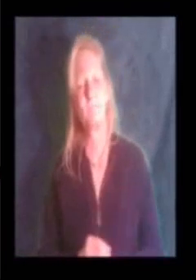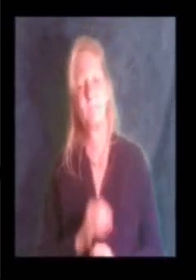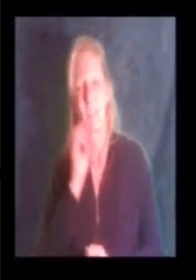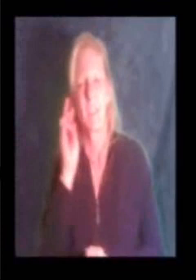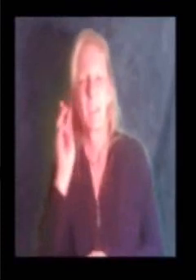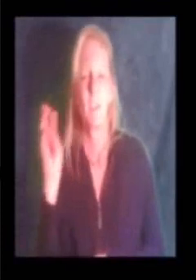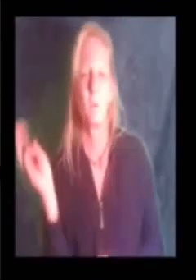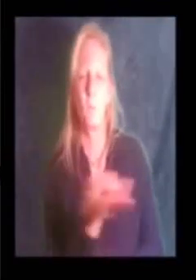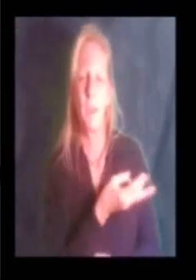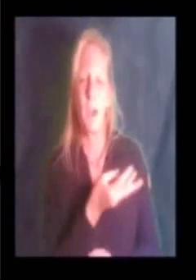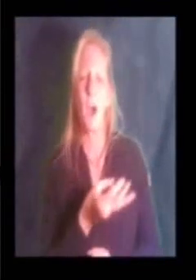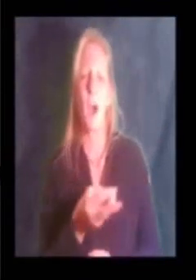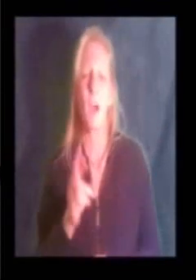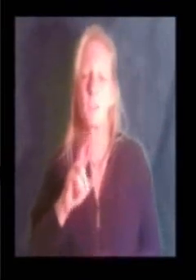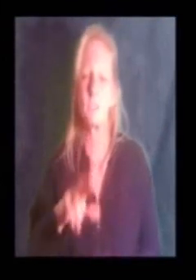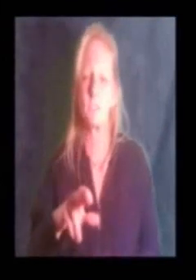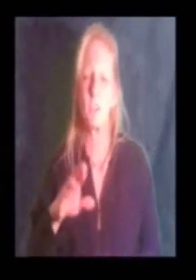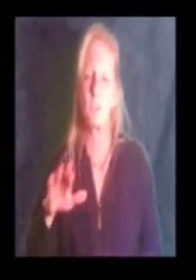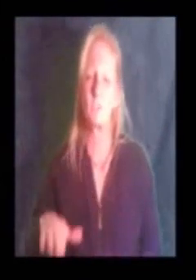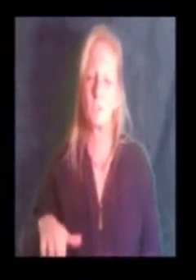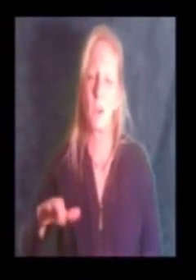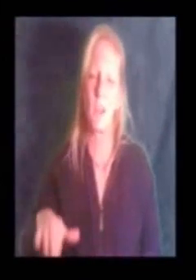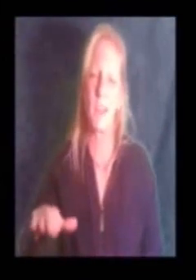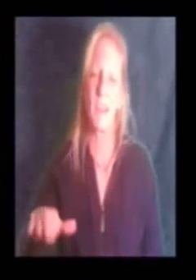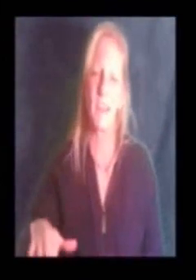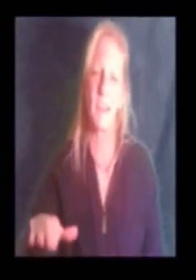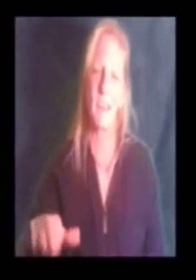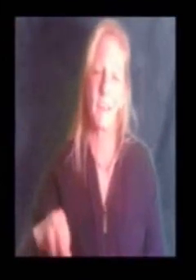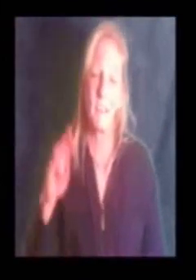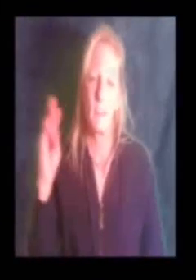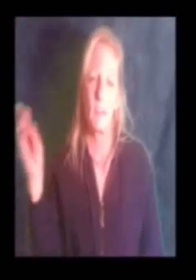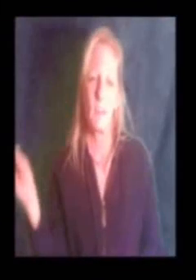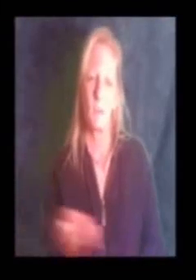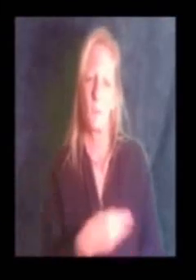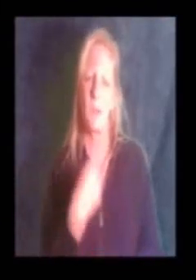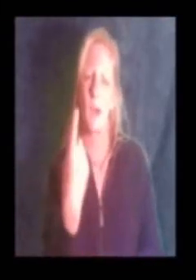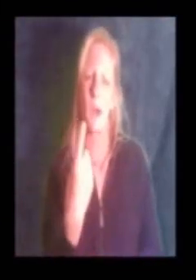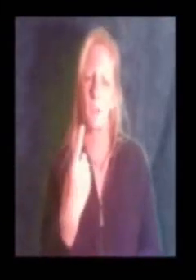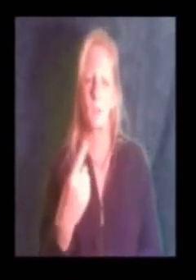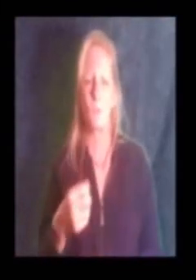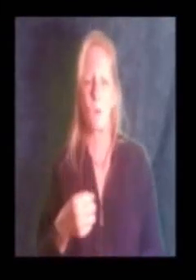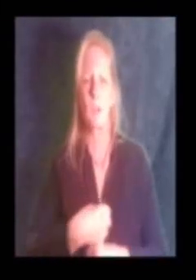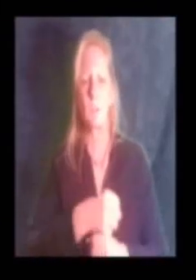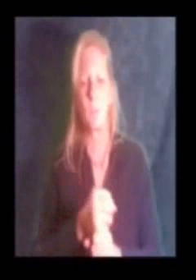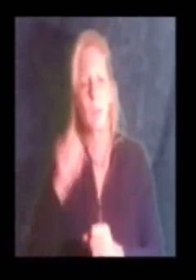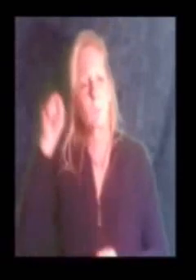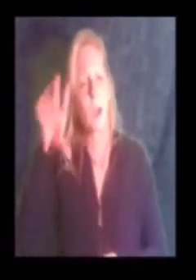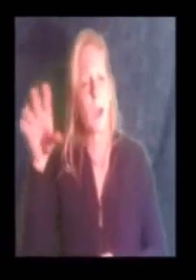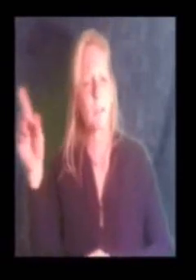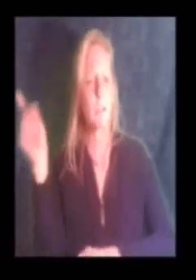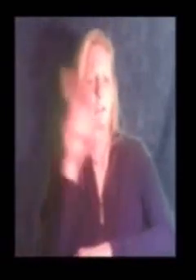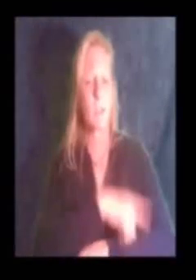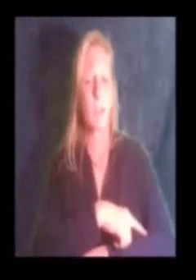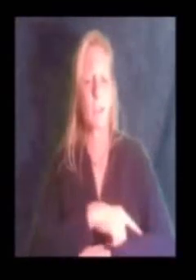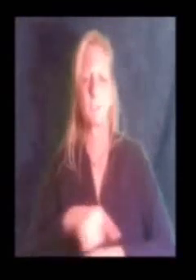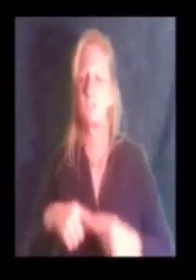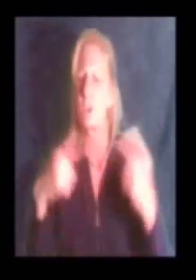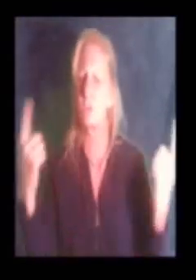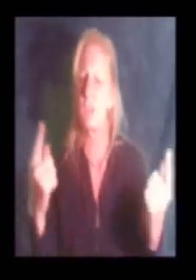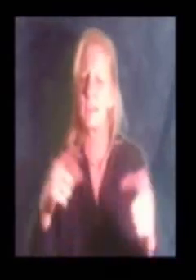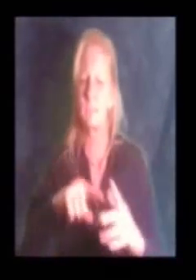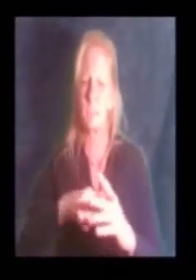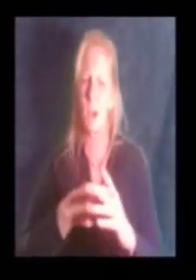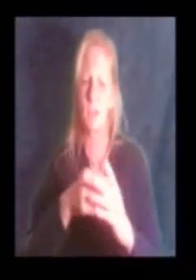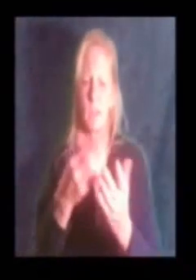we are the children We are the ones to make a brighter day,